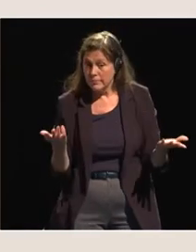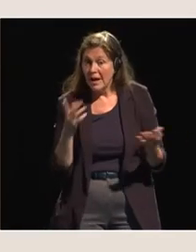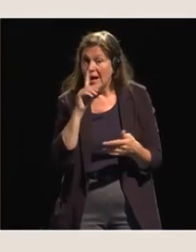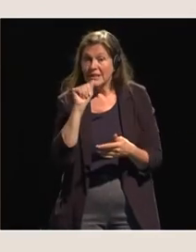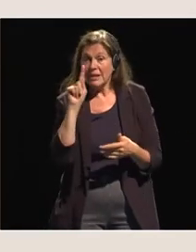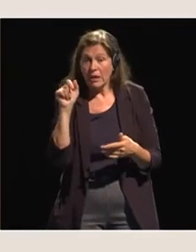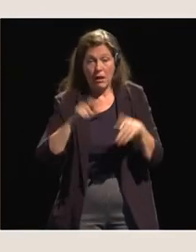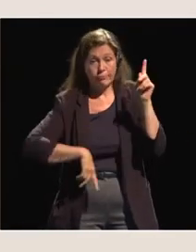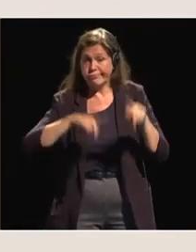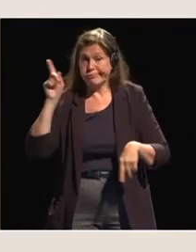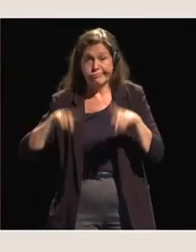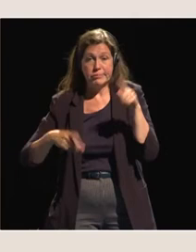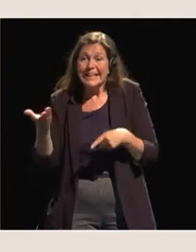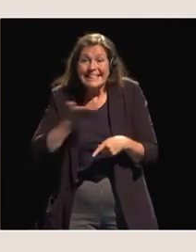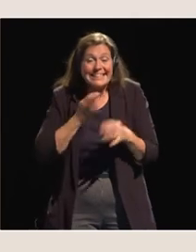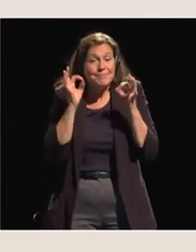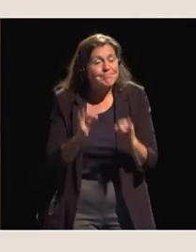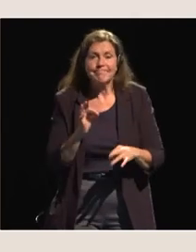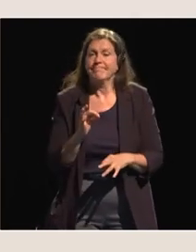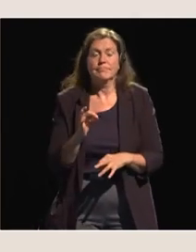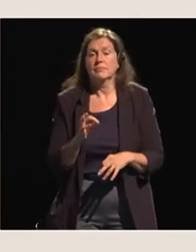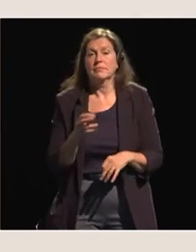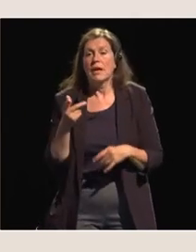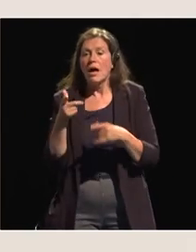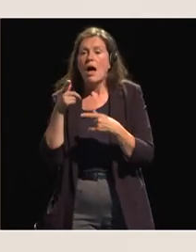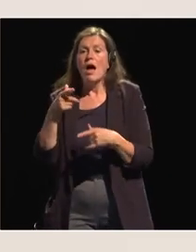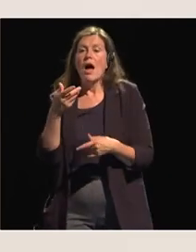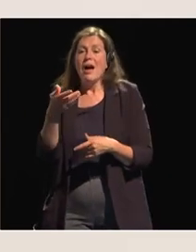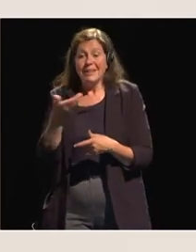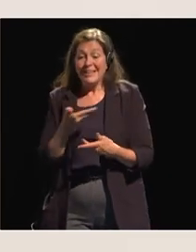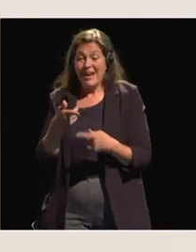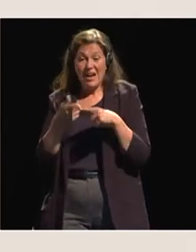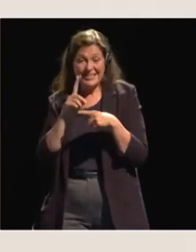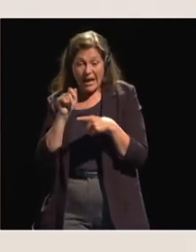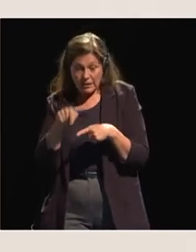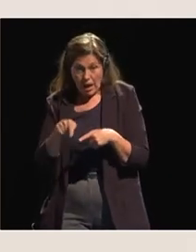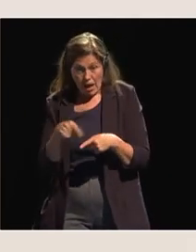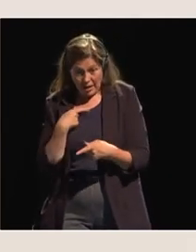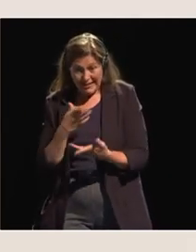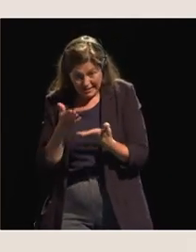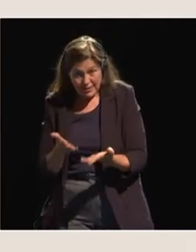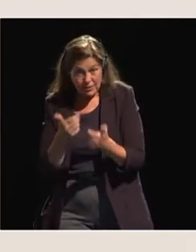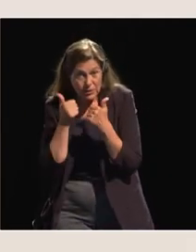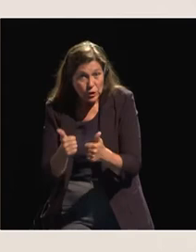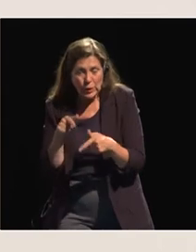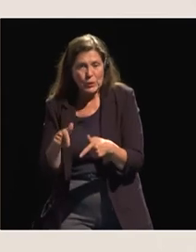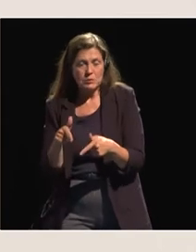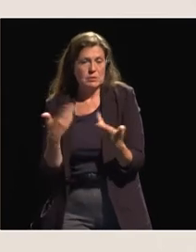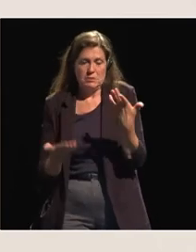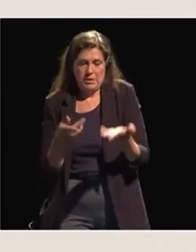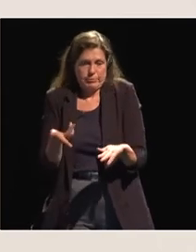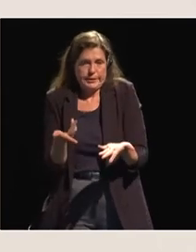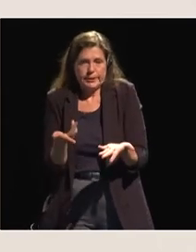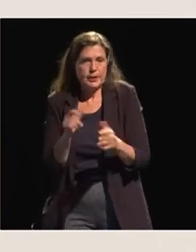i think we need to strengthen you know and have credible data so that in future when we're going to present our next